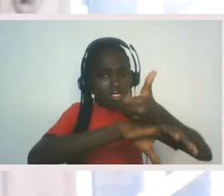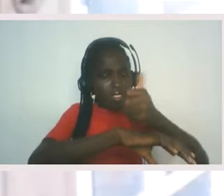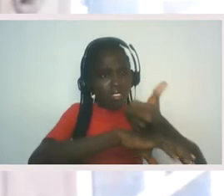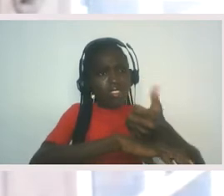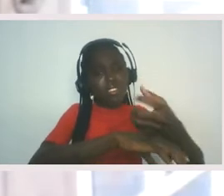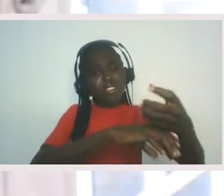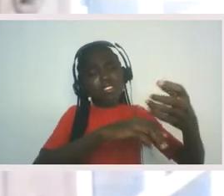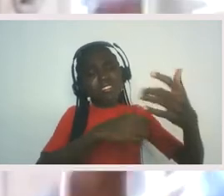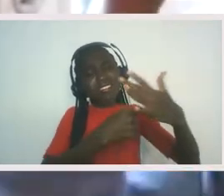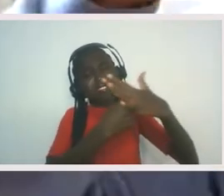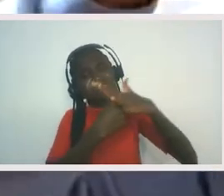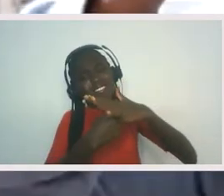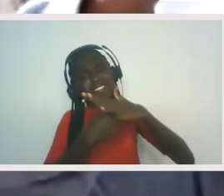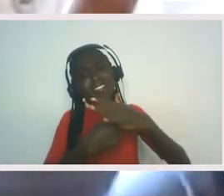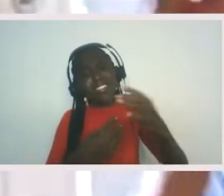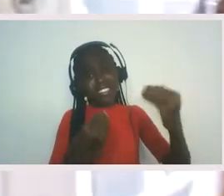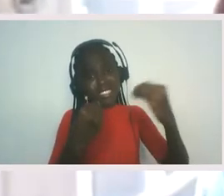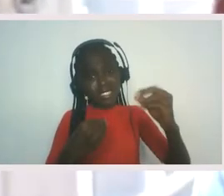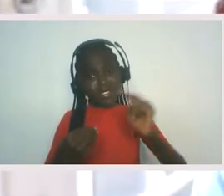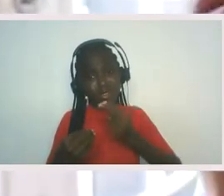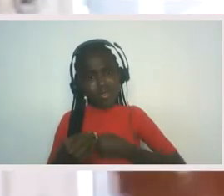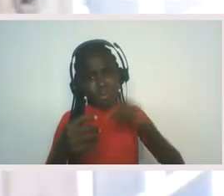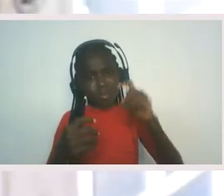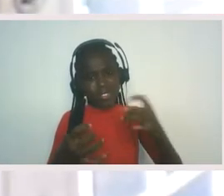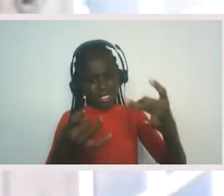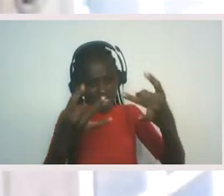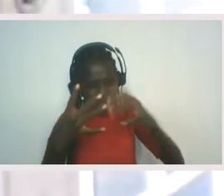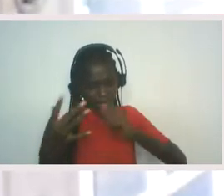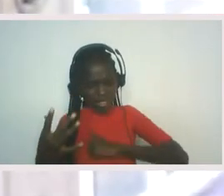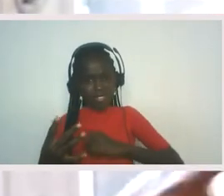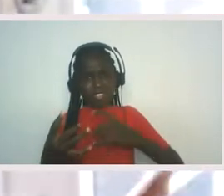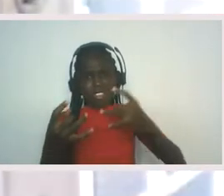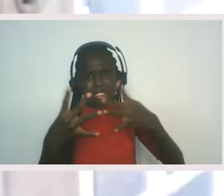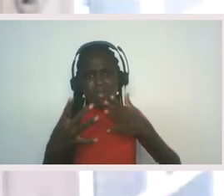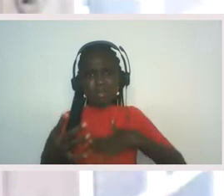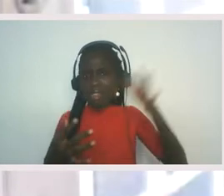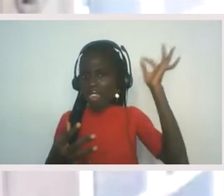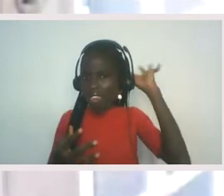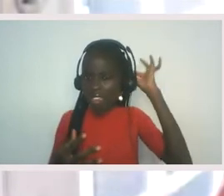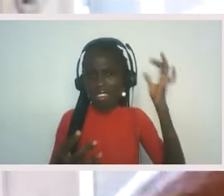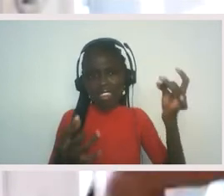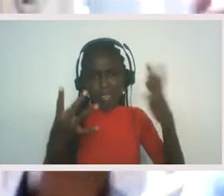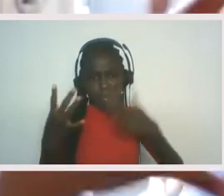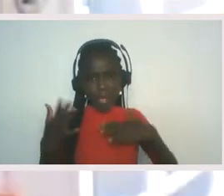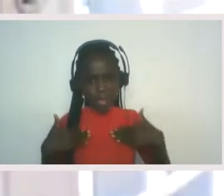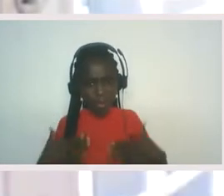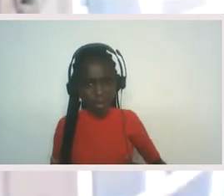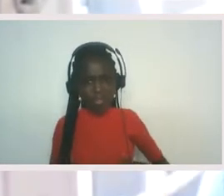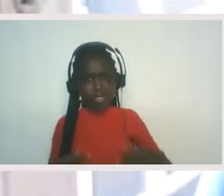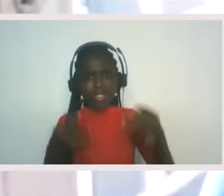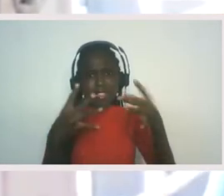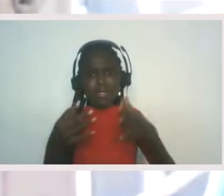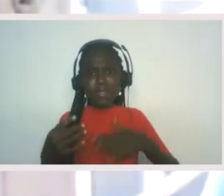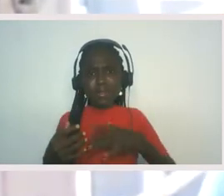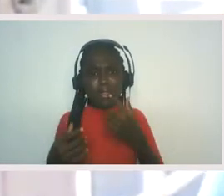even hate ourselves, to hate our hair, to hate our cheeks, to hate our lips, to hate our bodies. What has your